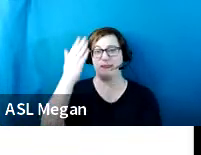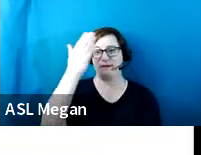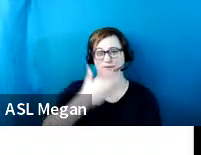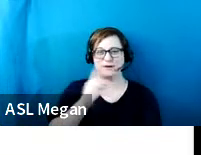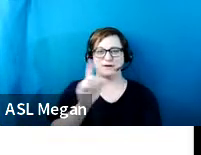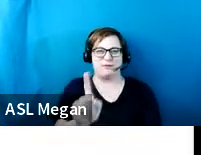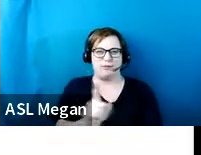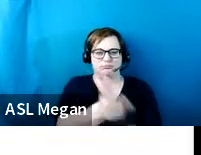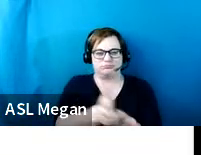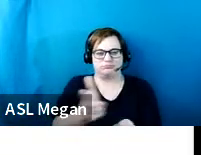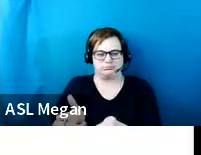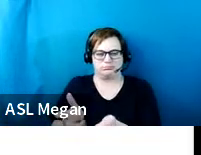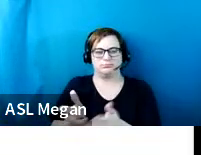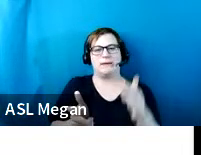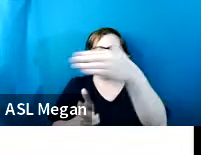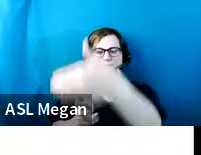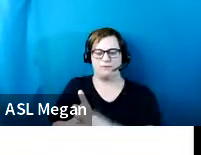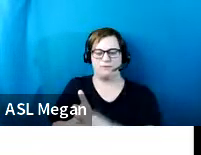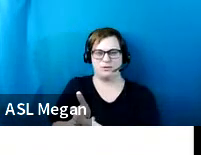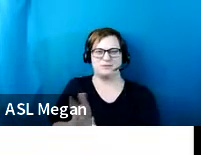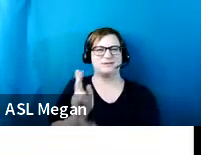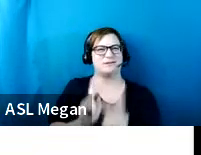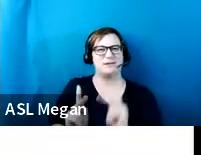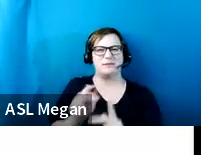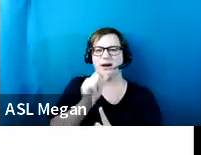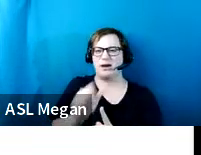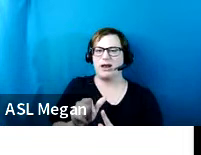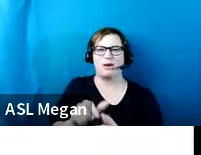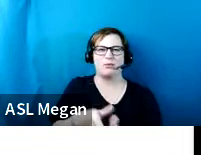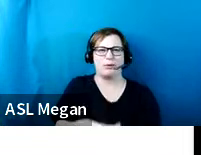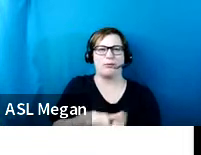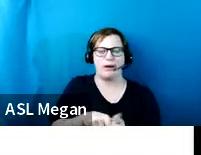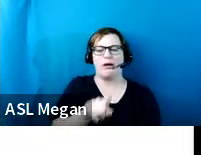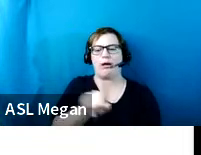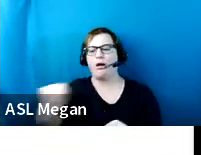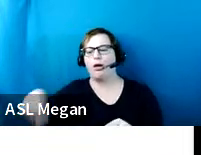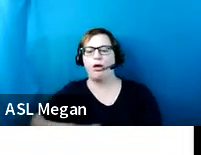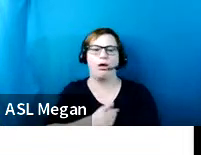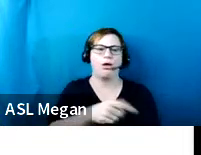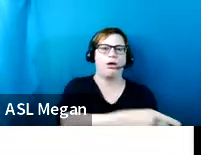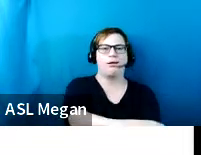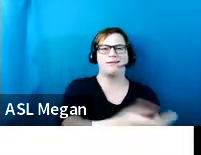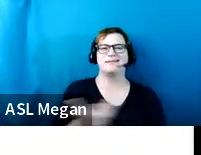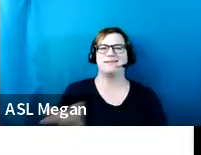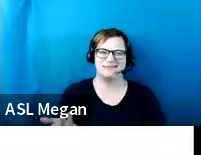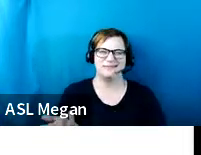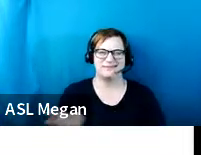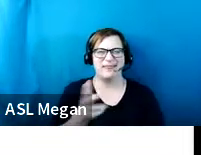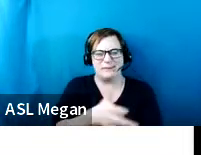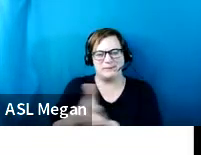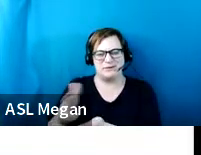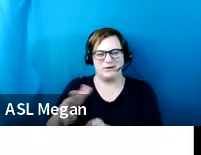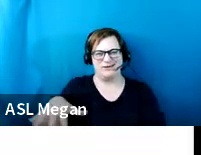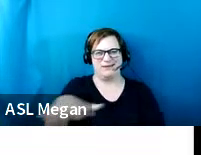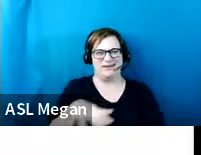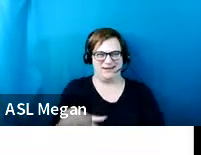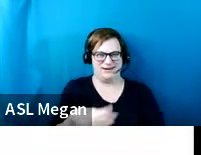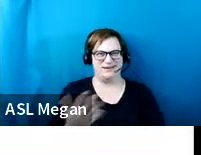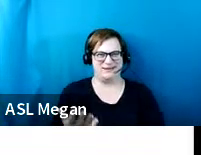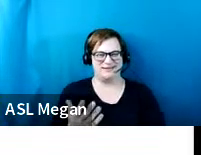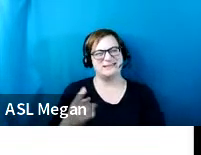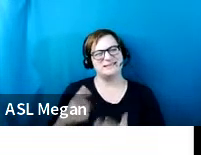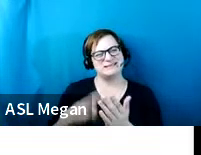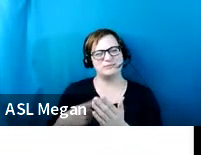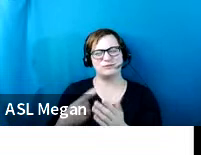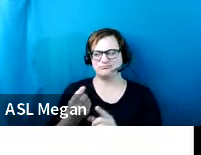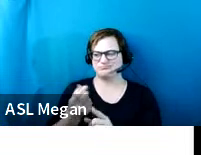vehicles are parked, so that you're not having people trying to travel behind parked vehicles. You can imagine somebody in a wheelchair